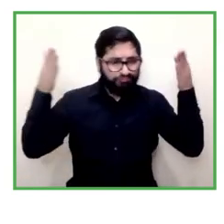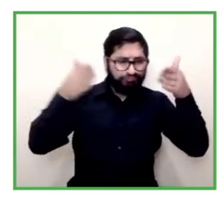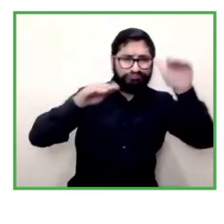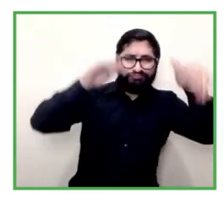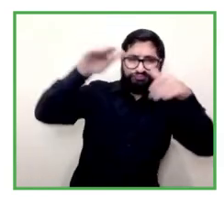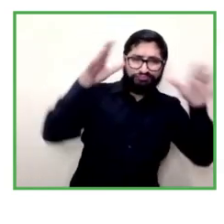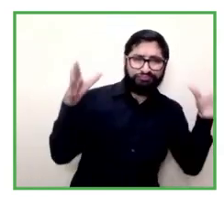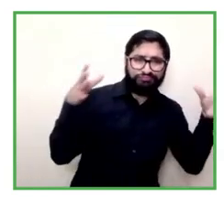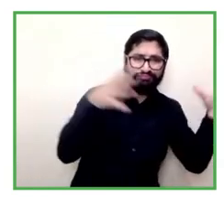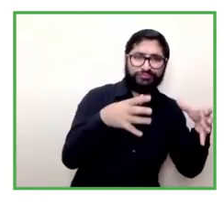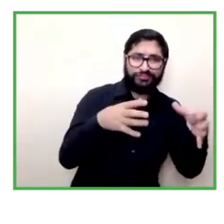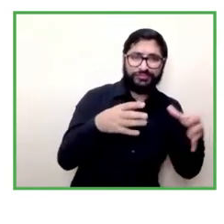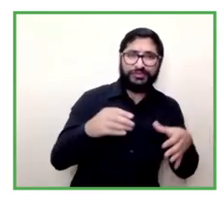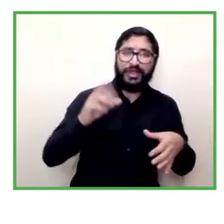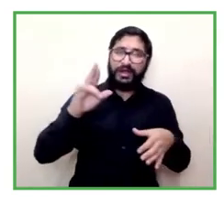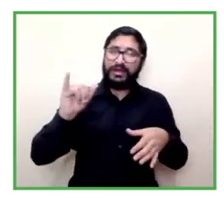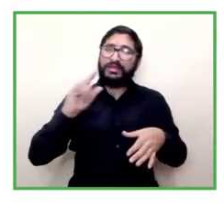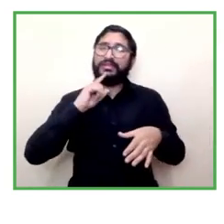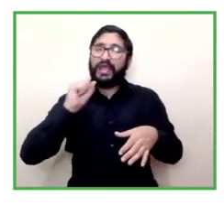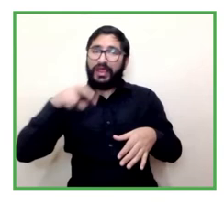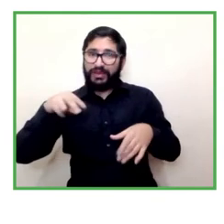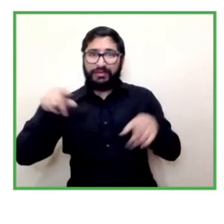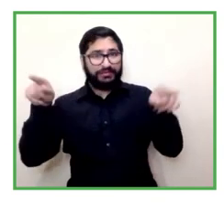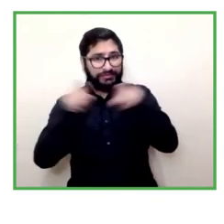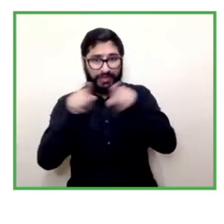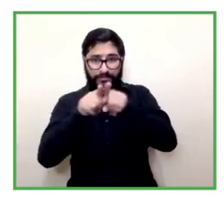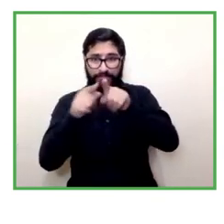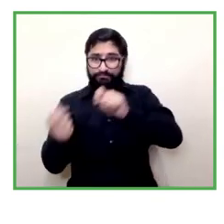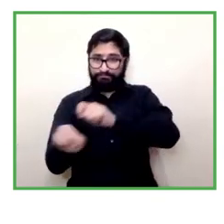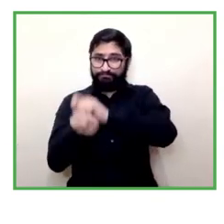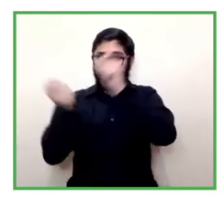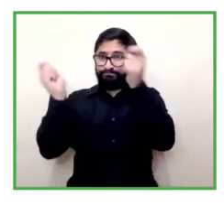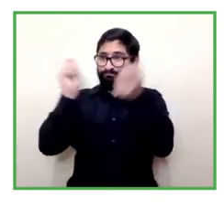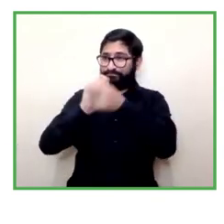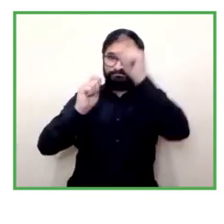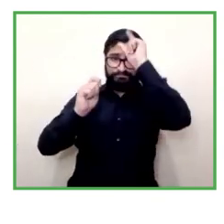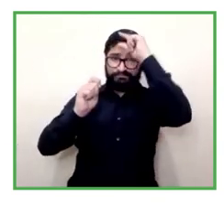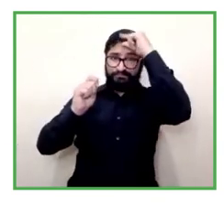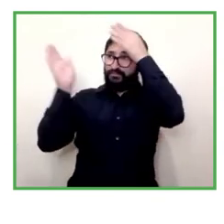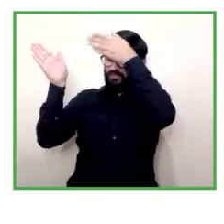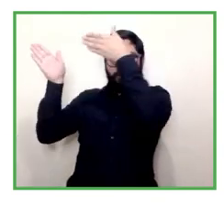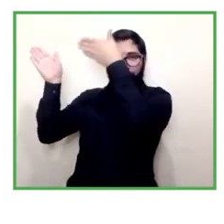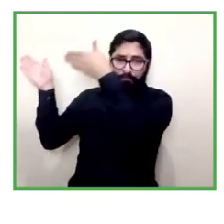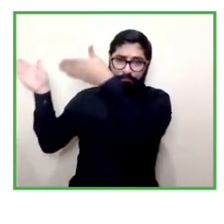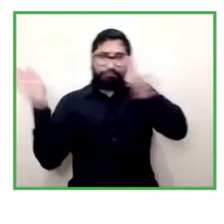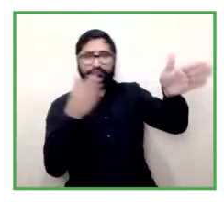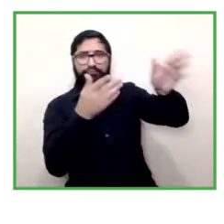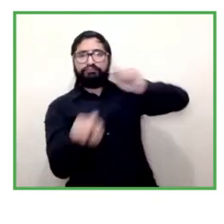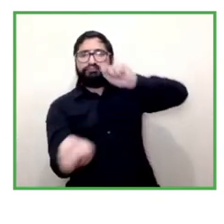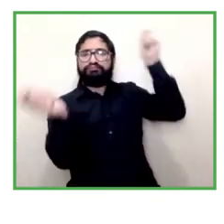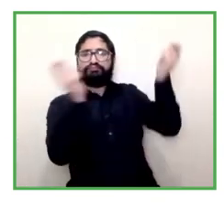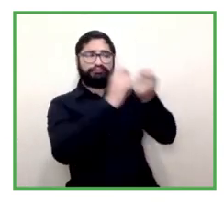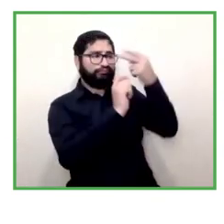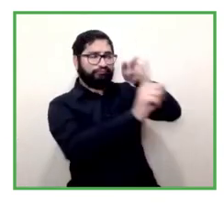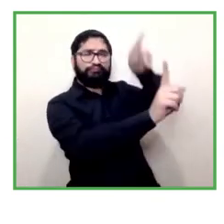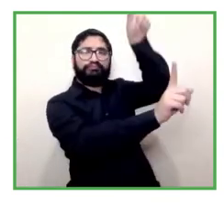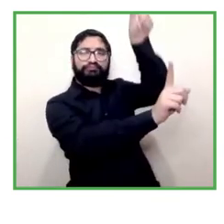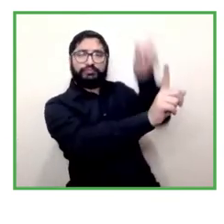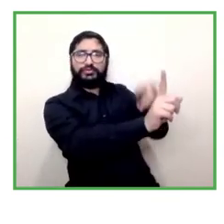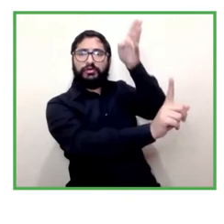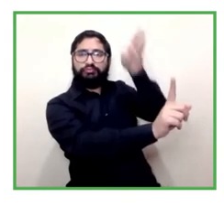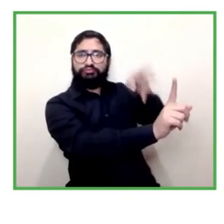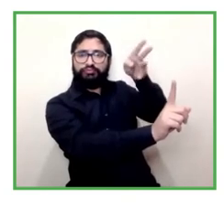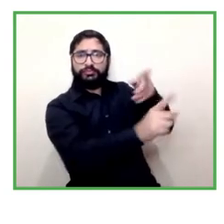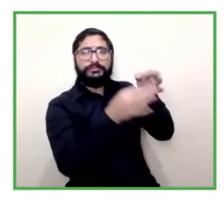we're asking you to make about the change of paradigm and the way of training what do you